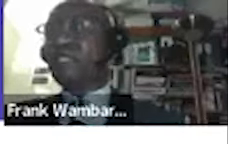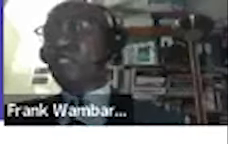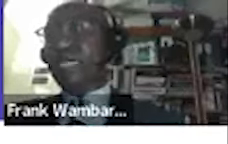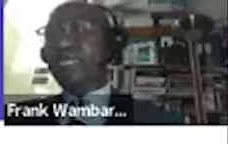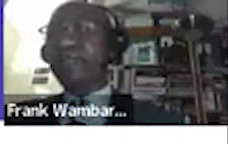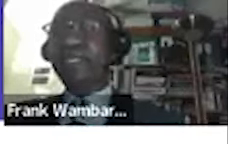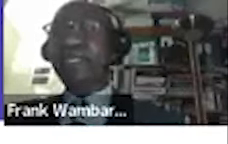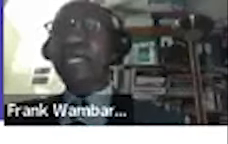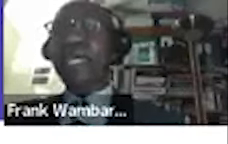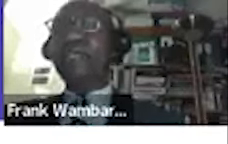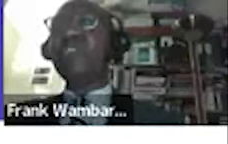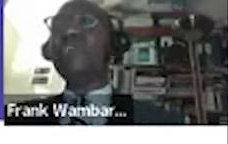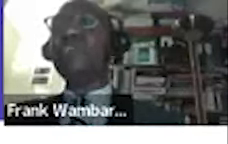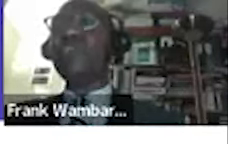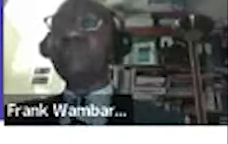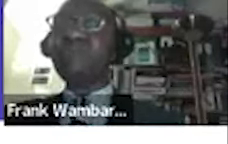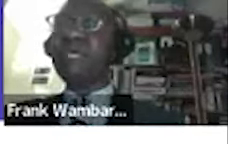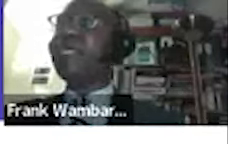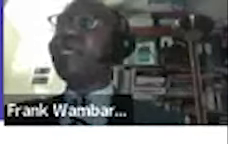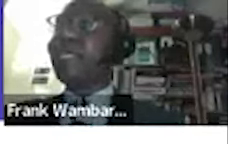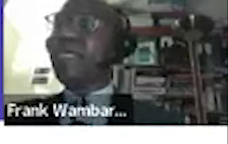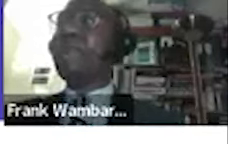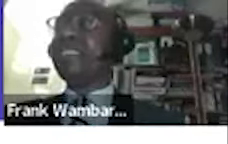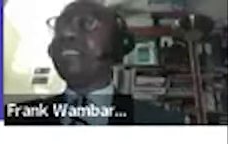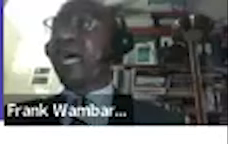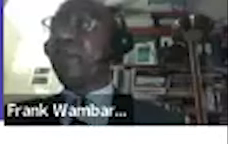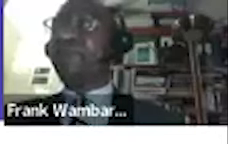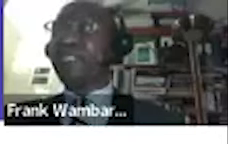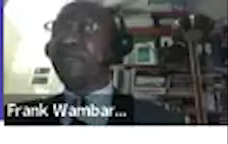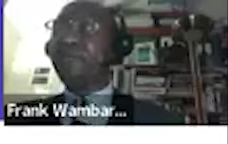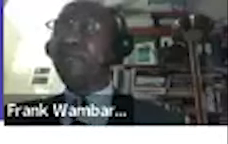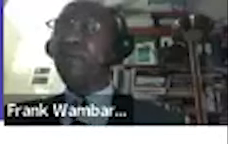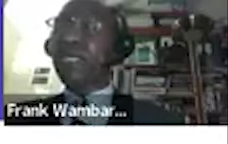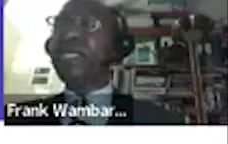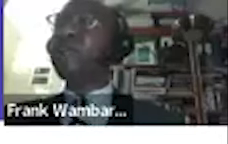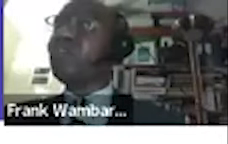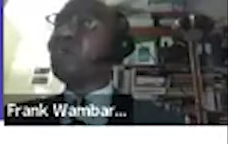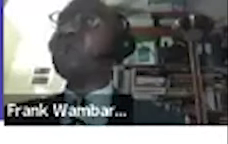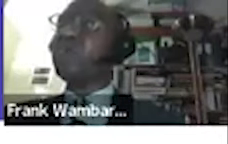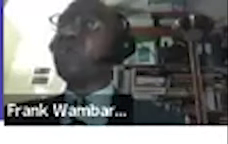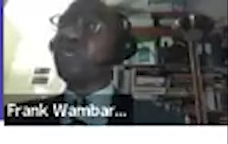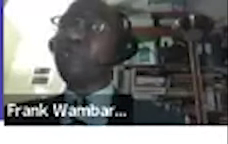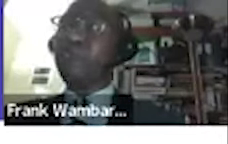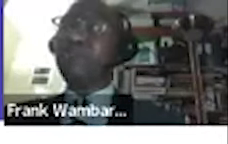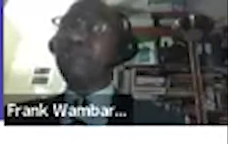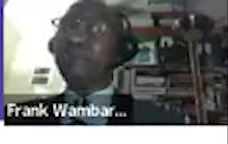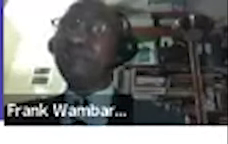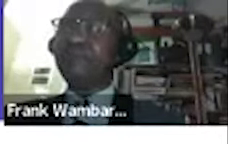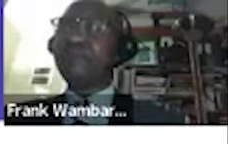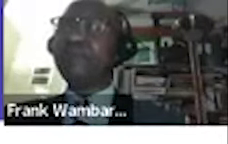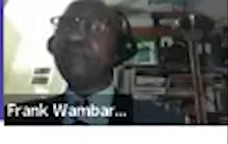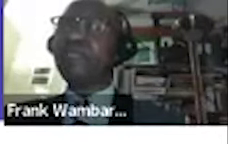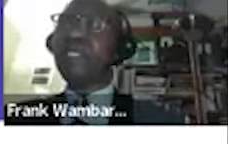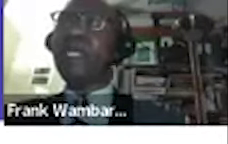in the contract and also don't make any payment up front without knowing what you are paying for